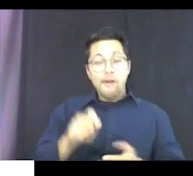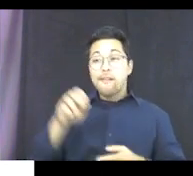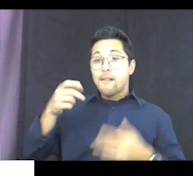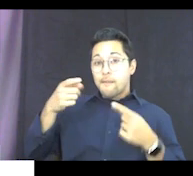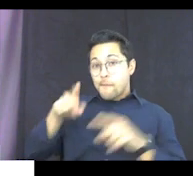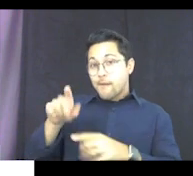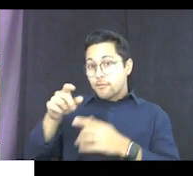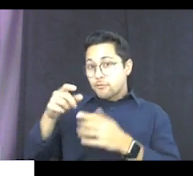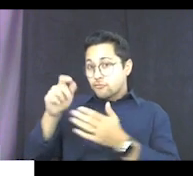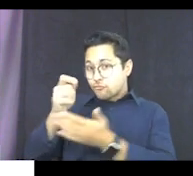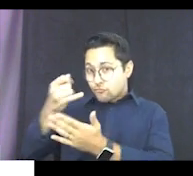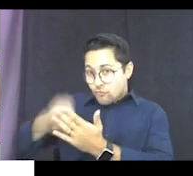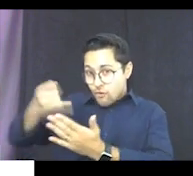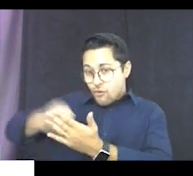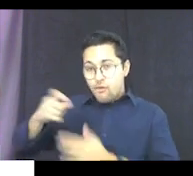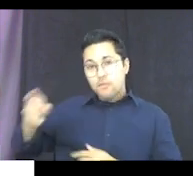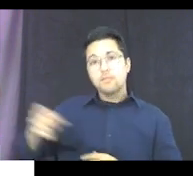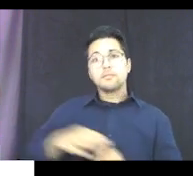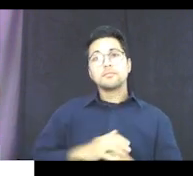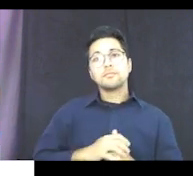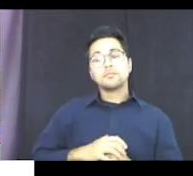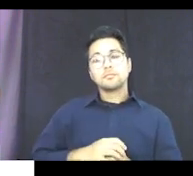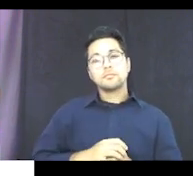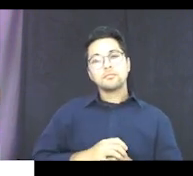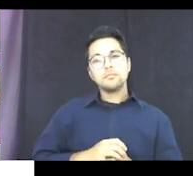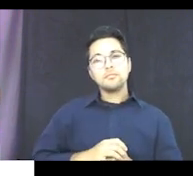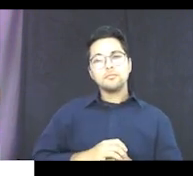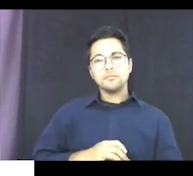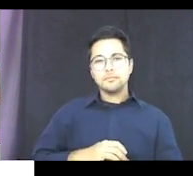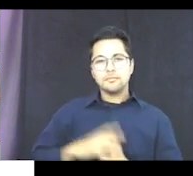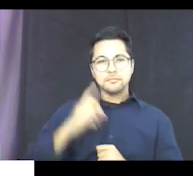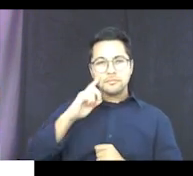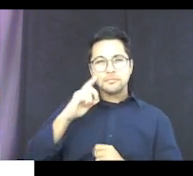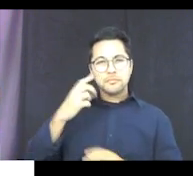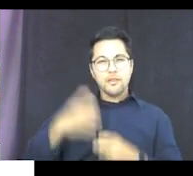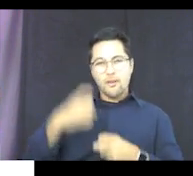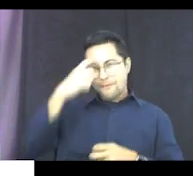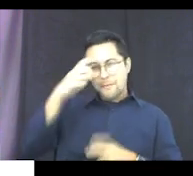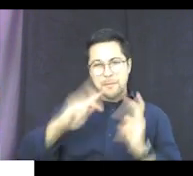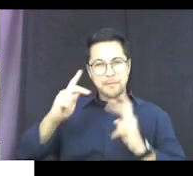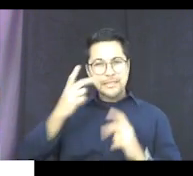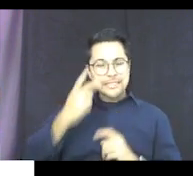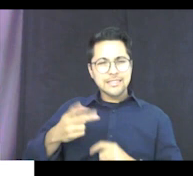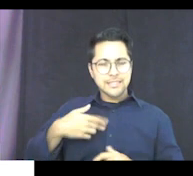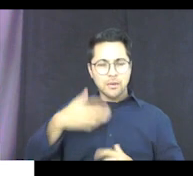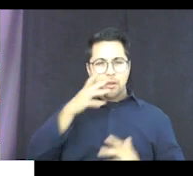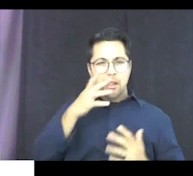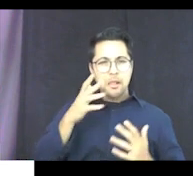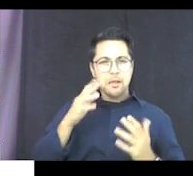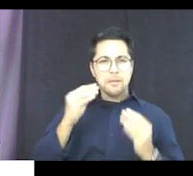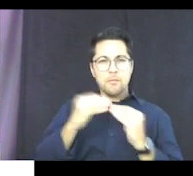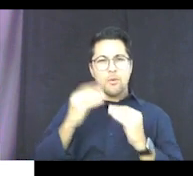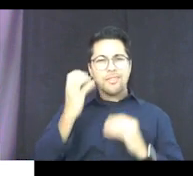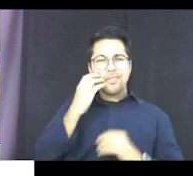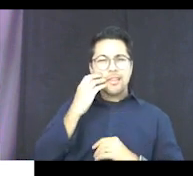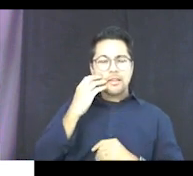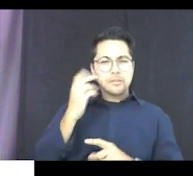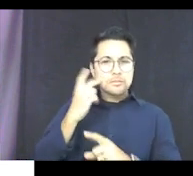I think this could be hard for people to see. So let me make it a little bit thicker here.